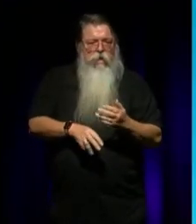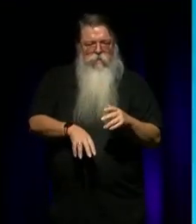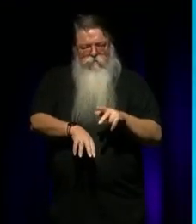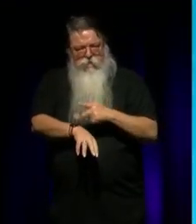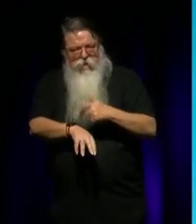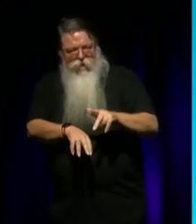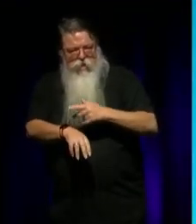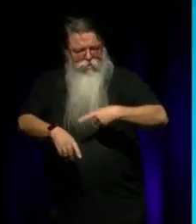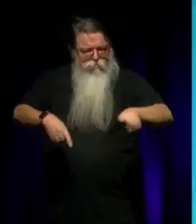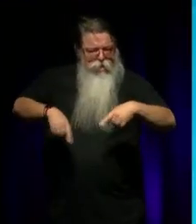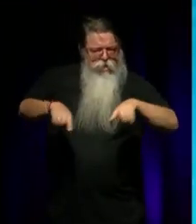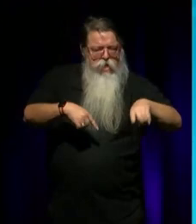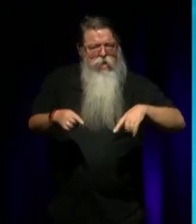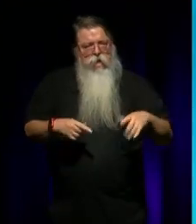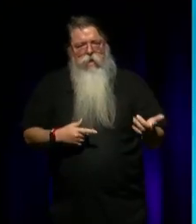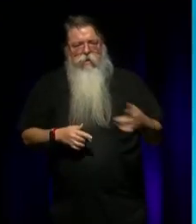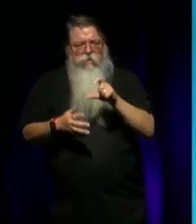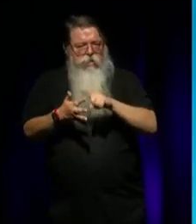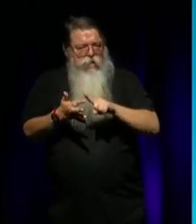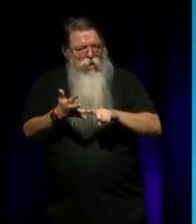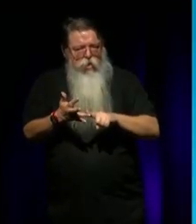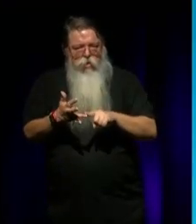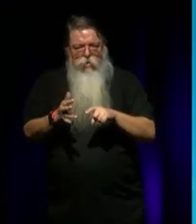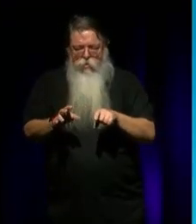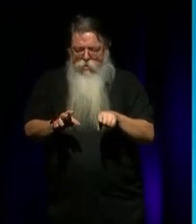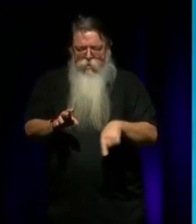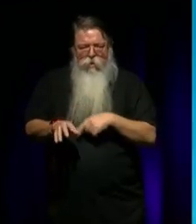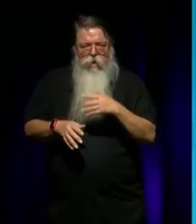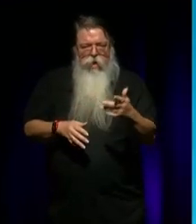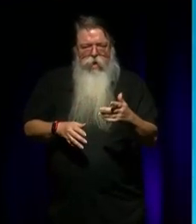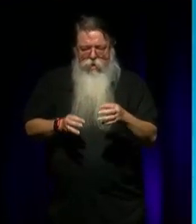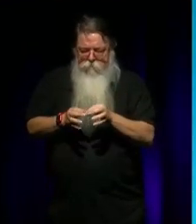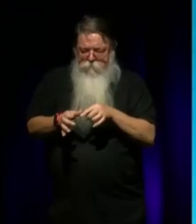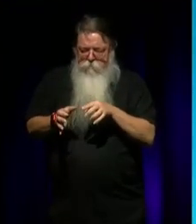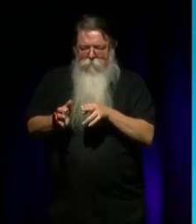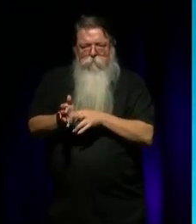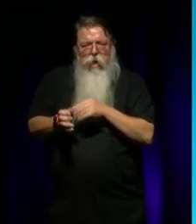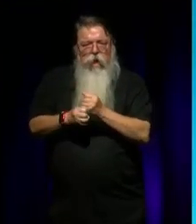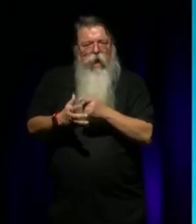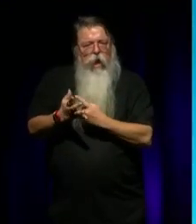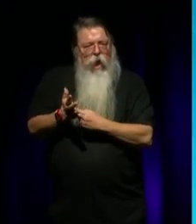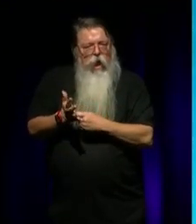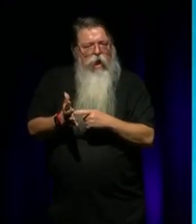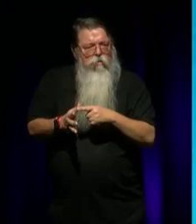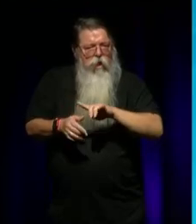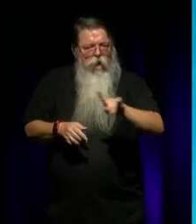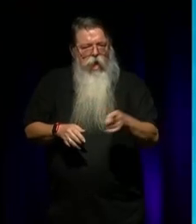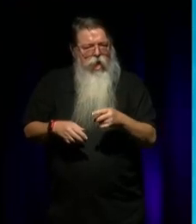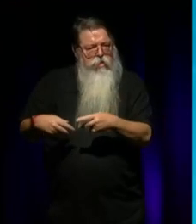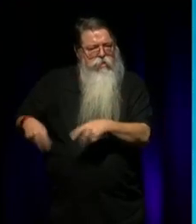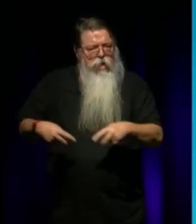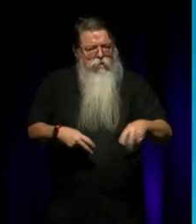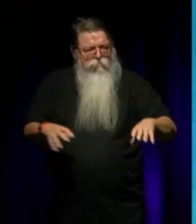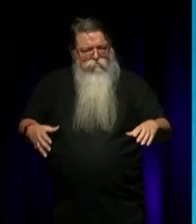and a storyteller. He is an innovator and a trailblazer in the way he has transformed First Nations storytelling